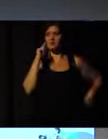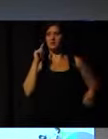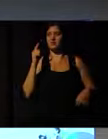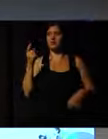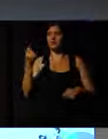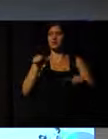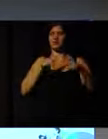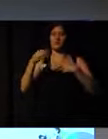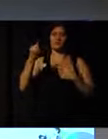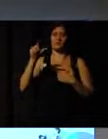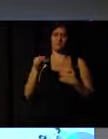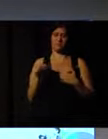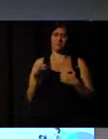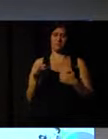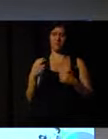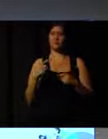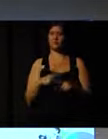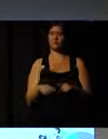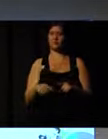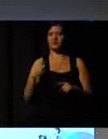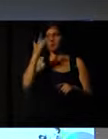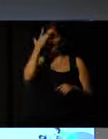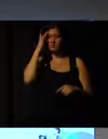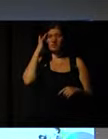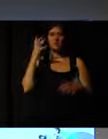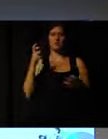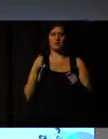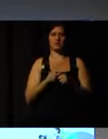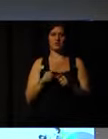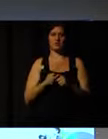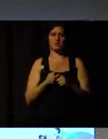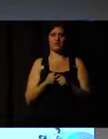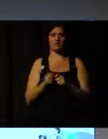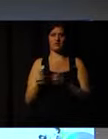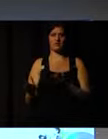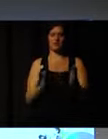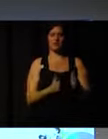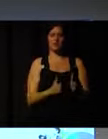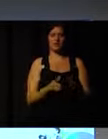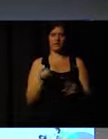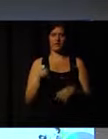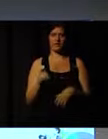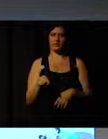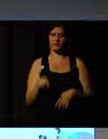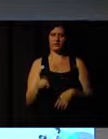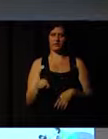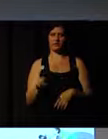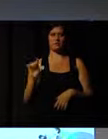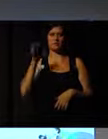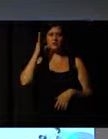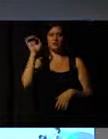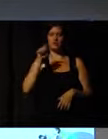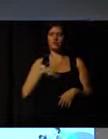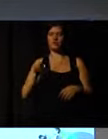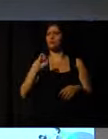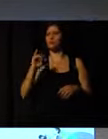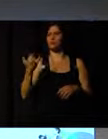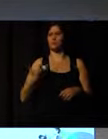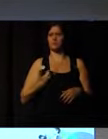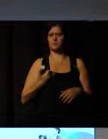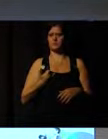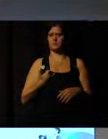The people who wanted to be a part of that event, and like I say, from all walks of life, they never once saw that as I'm being exploited.